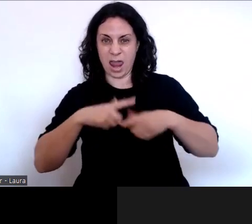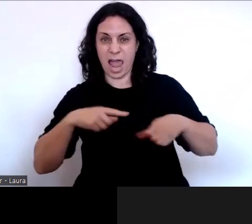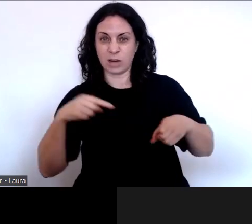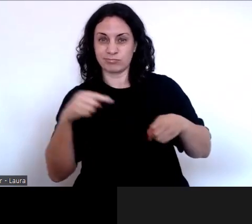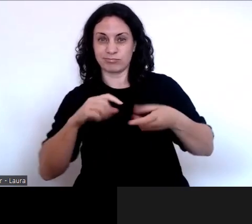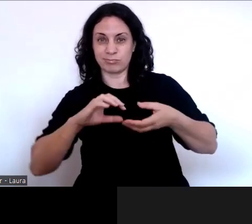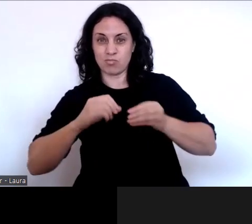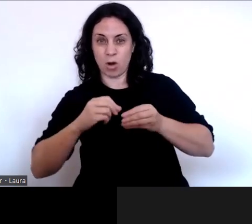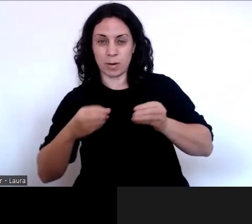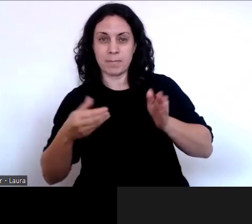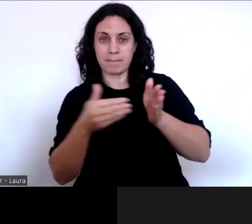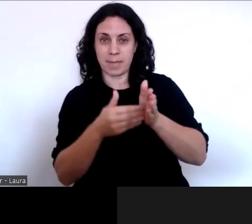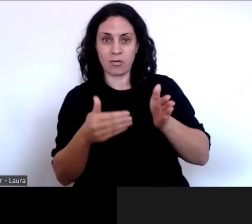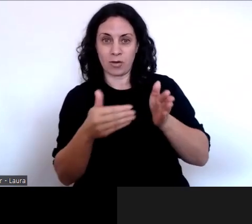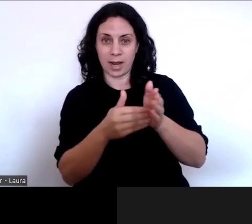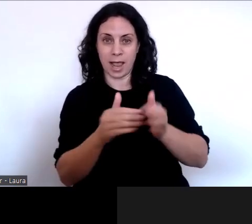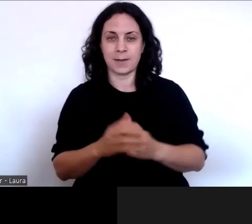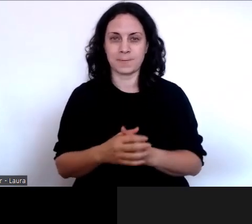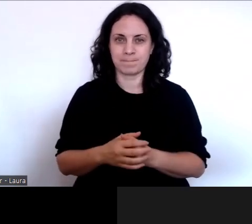we're really conscious of that.